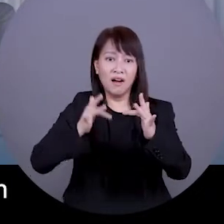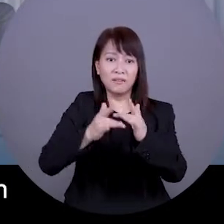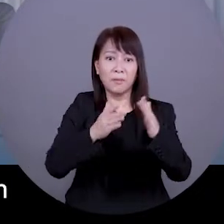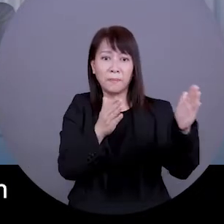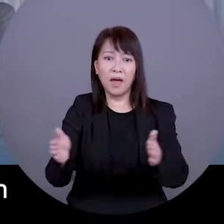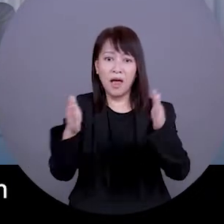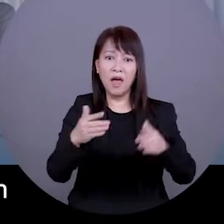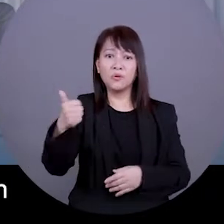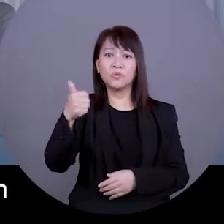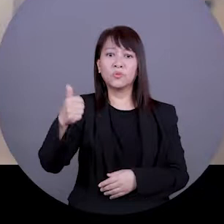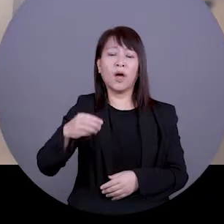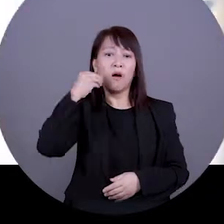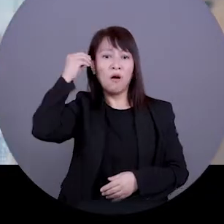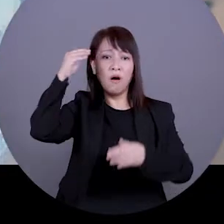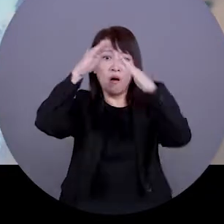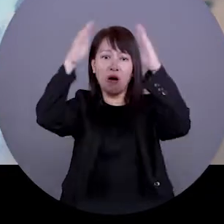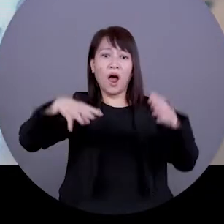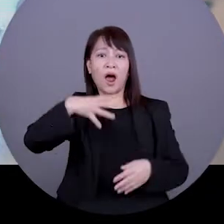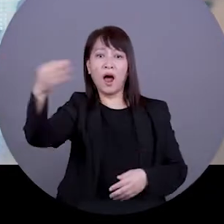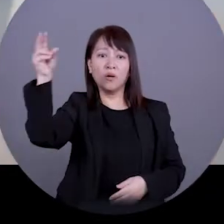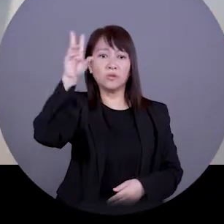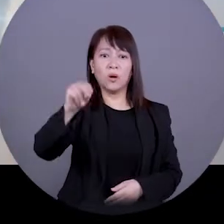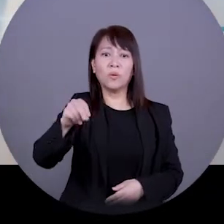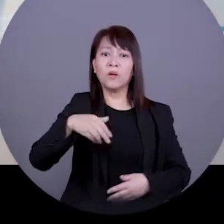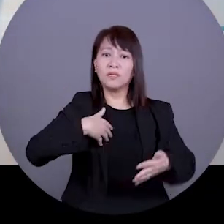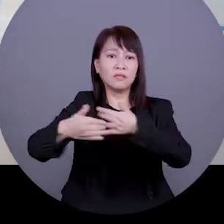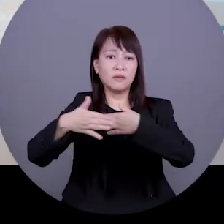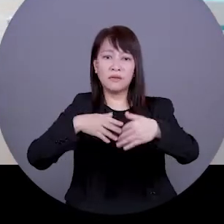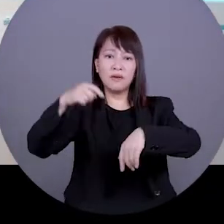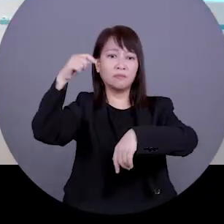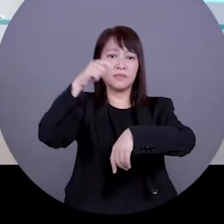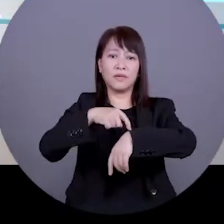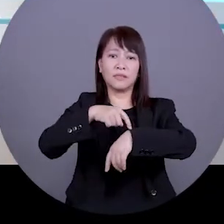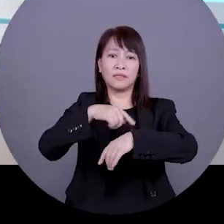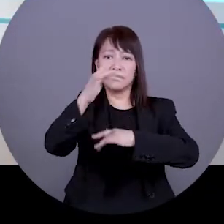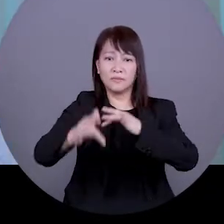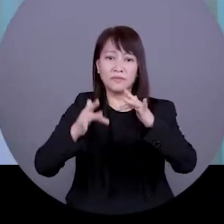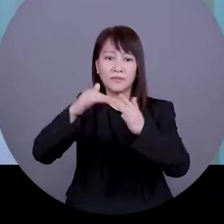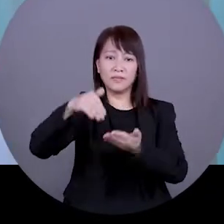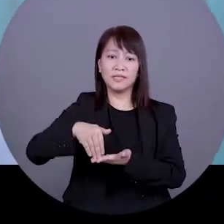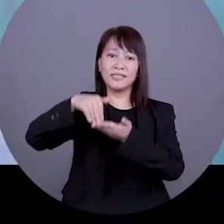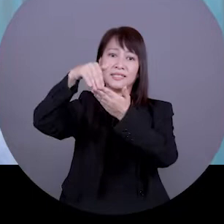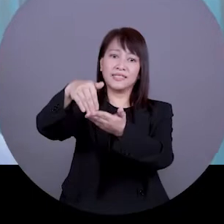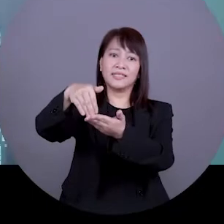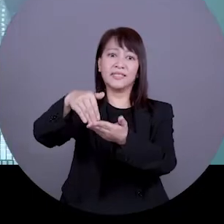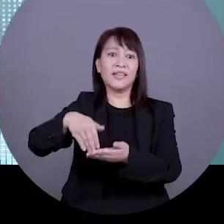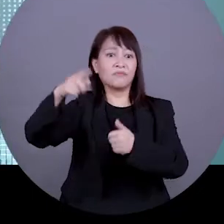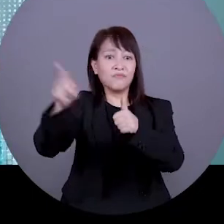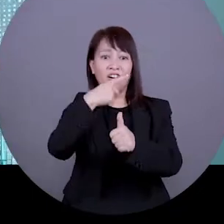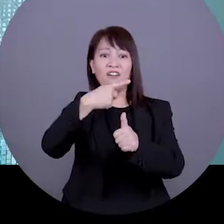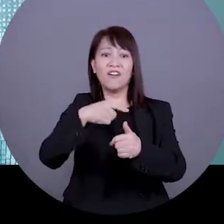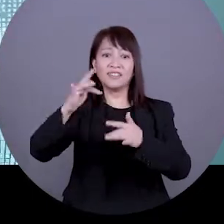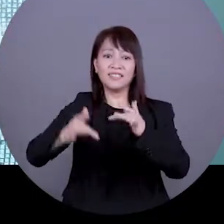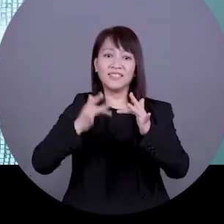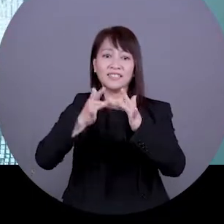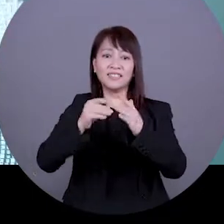for different types of visa application. You can apply anytime, anywhere. First, fill in